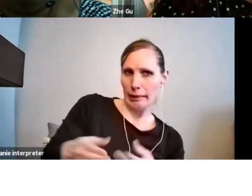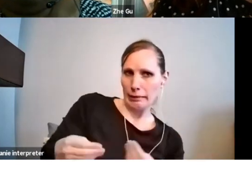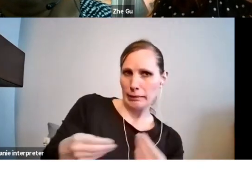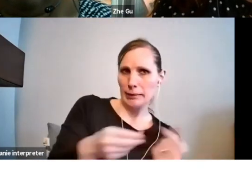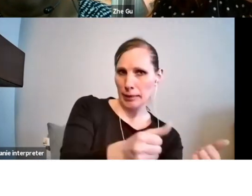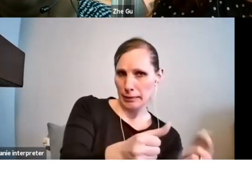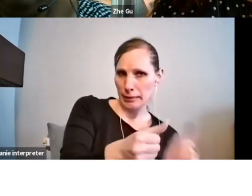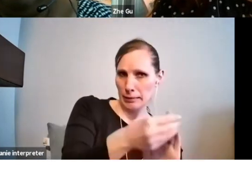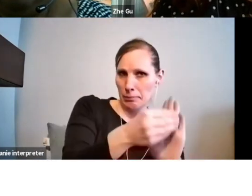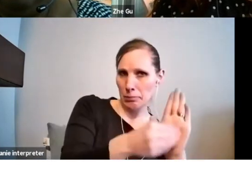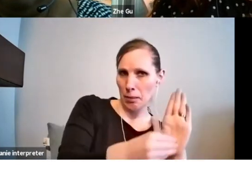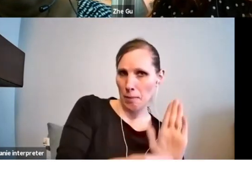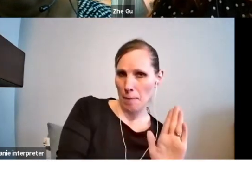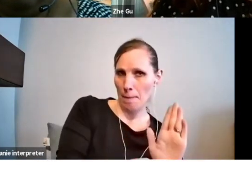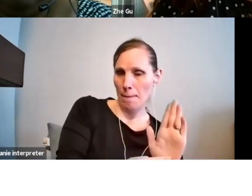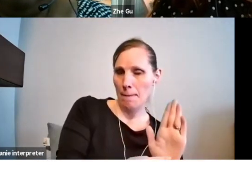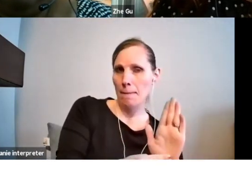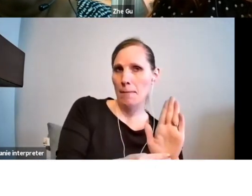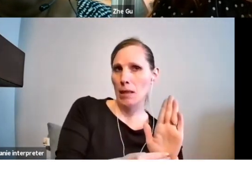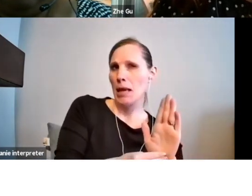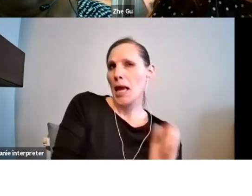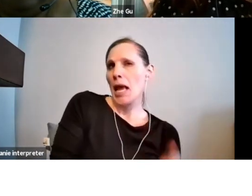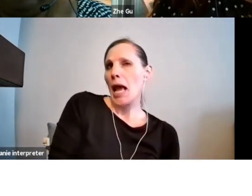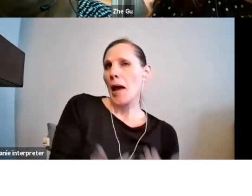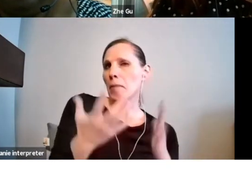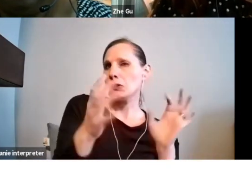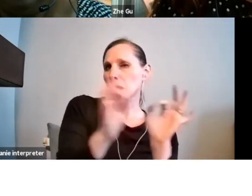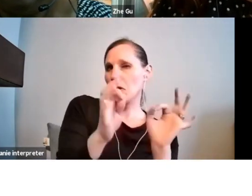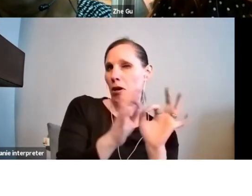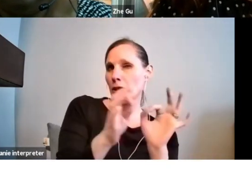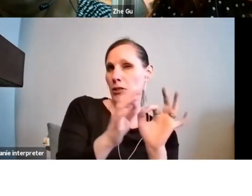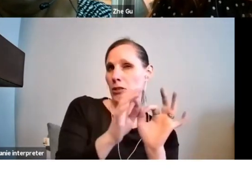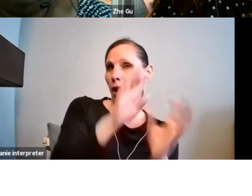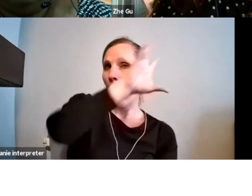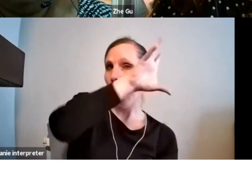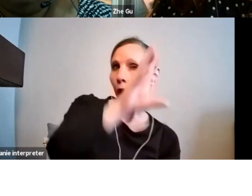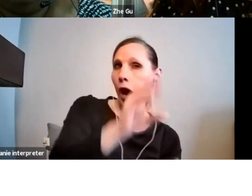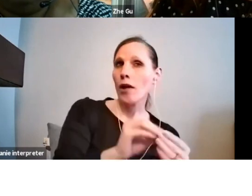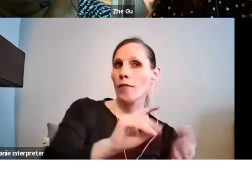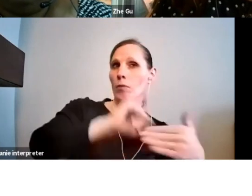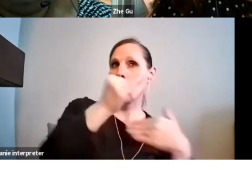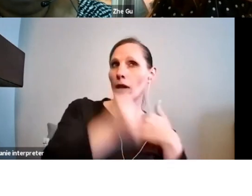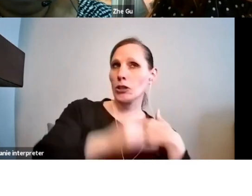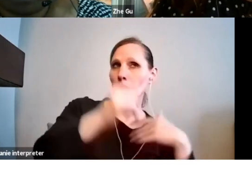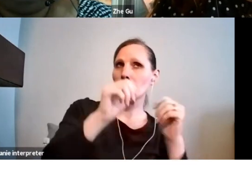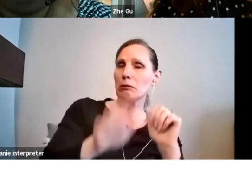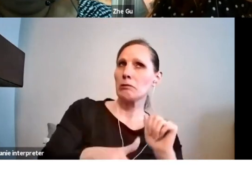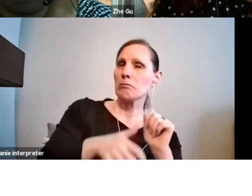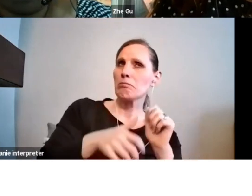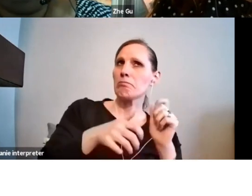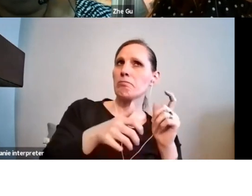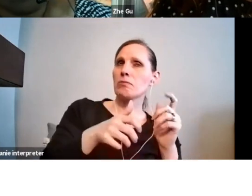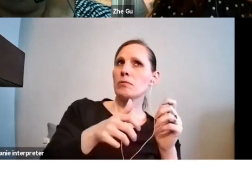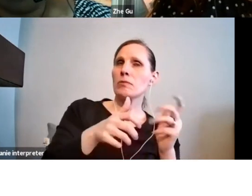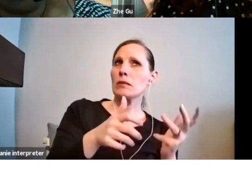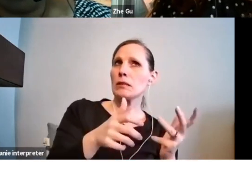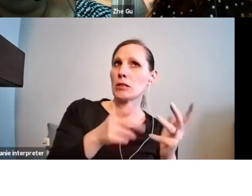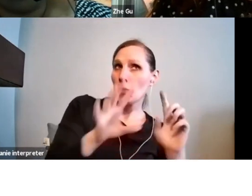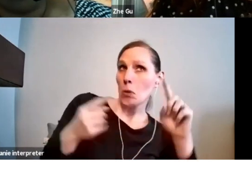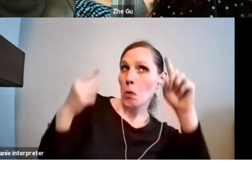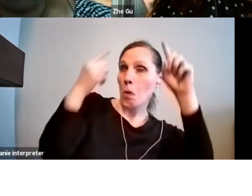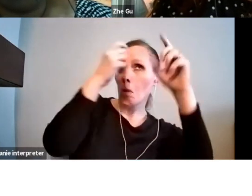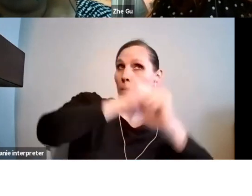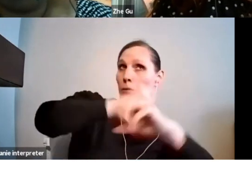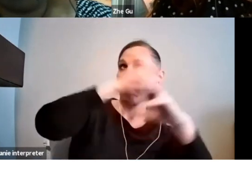want, or look at what it will cost to do the project as you envision it, start there, and then see what funding